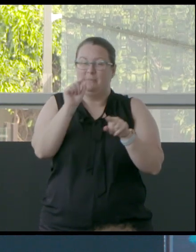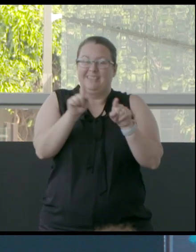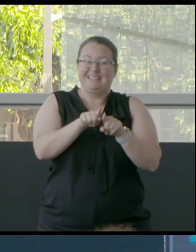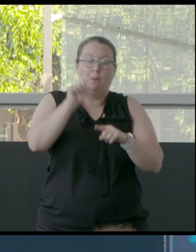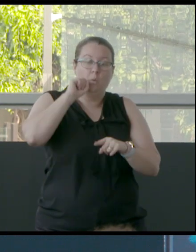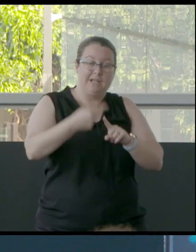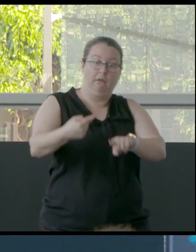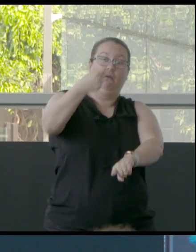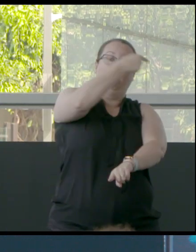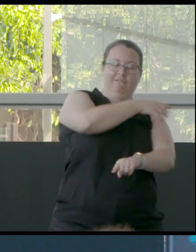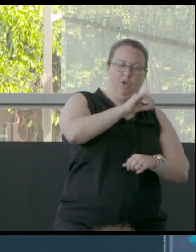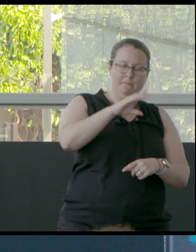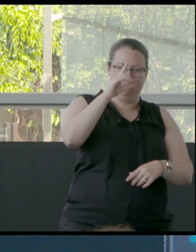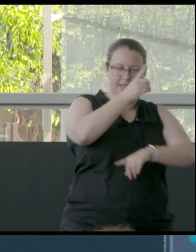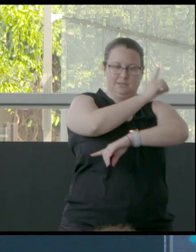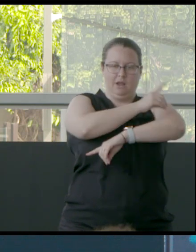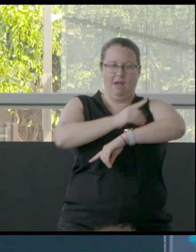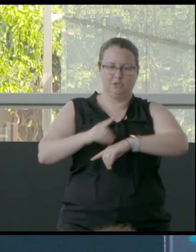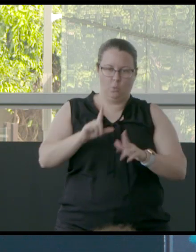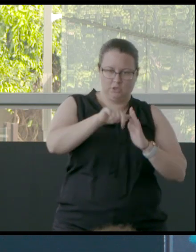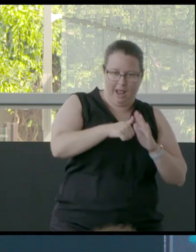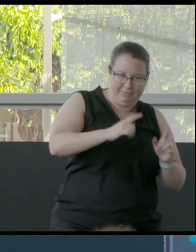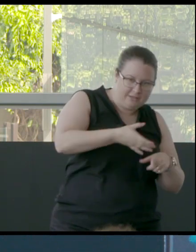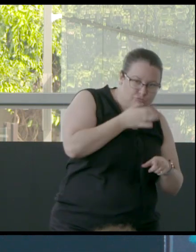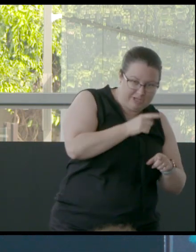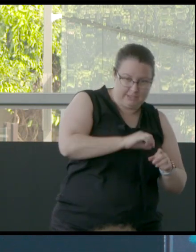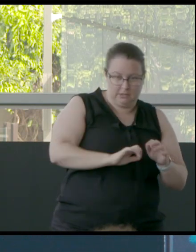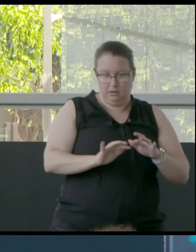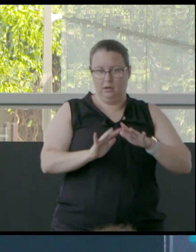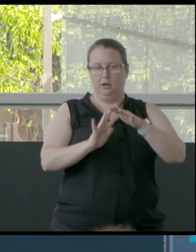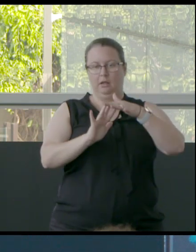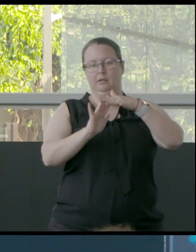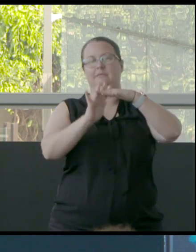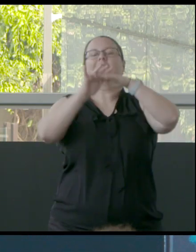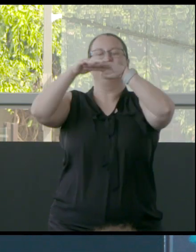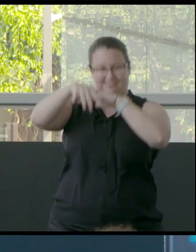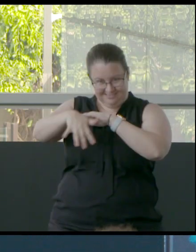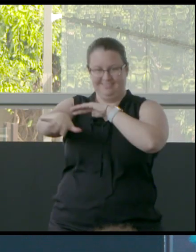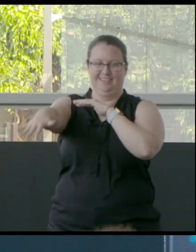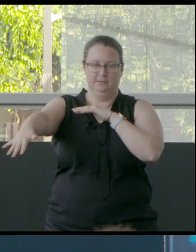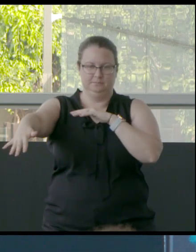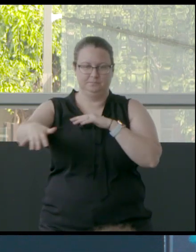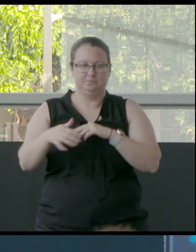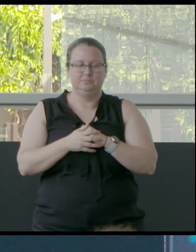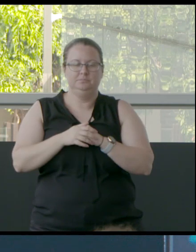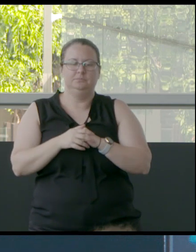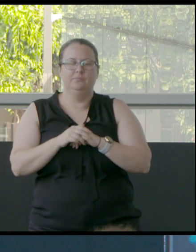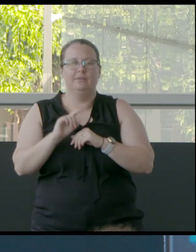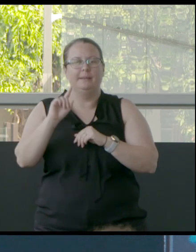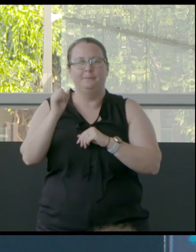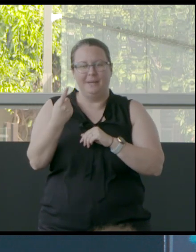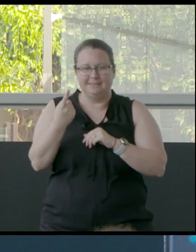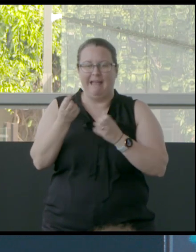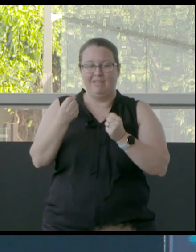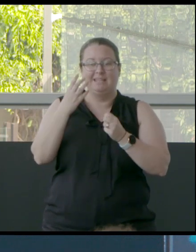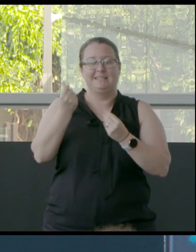were drinking. So, it's incredible, and it's rich, and it's feeding the country. However, there are certain creeks in the